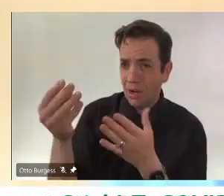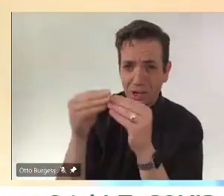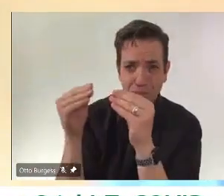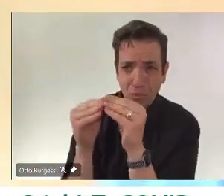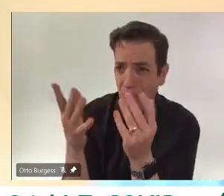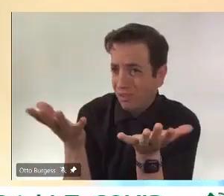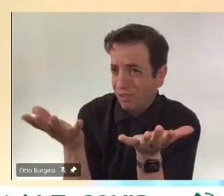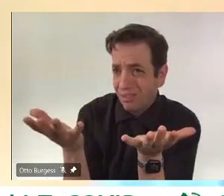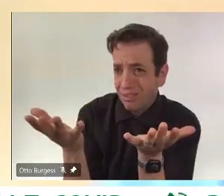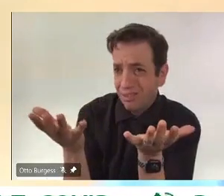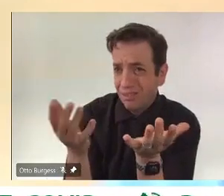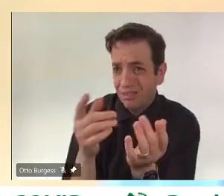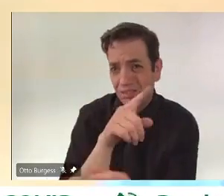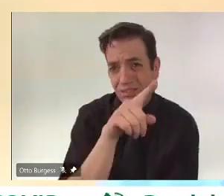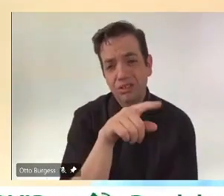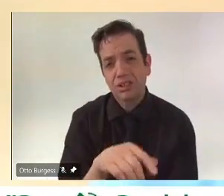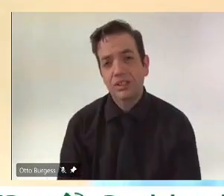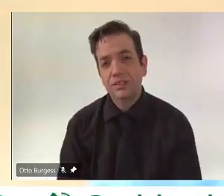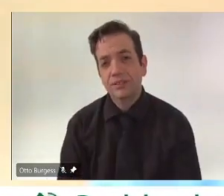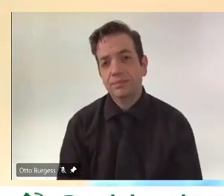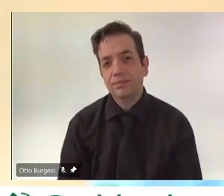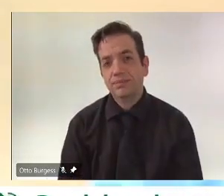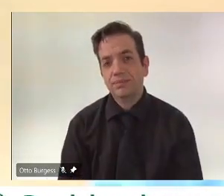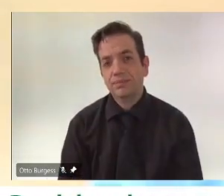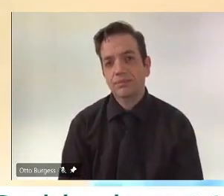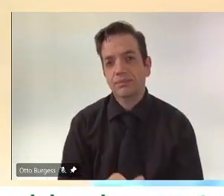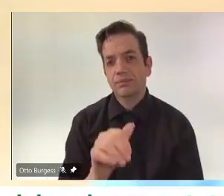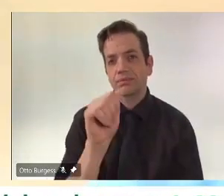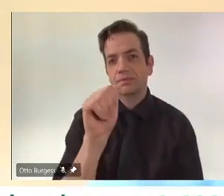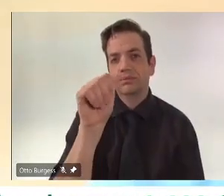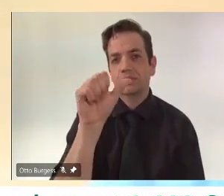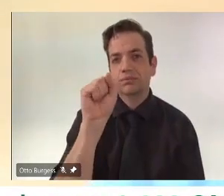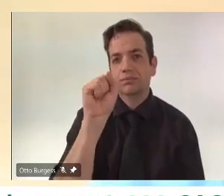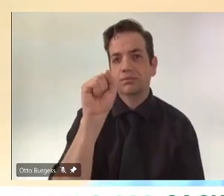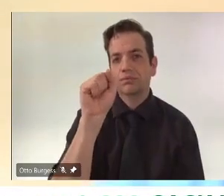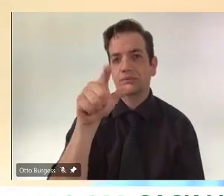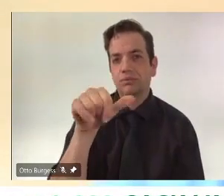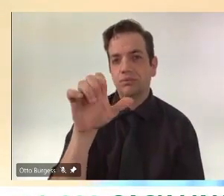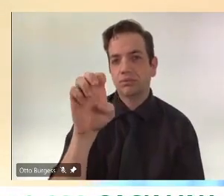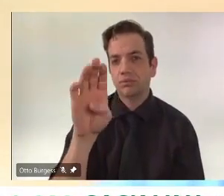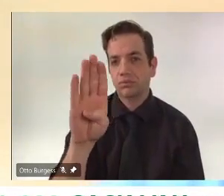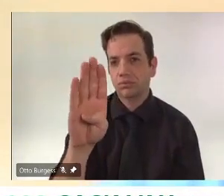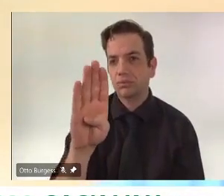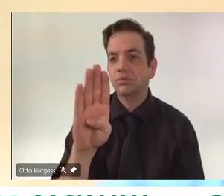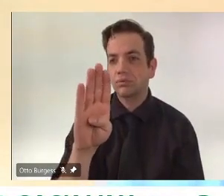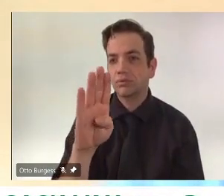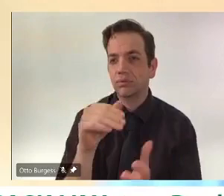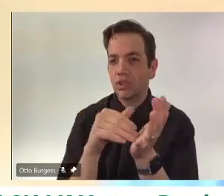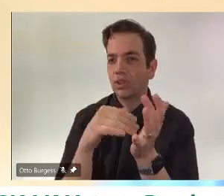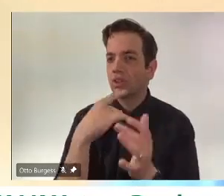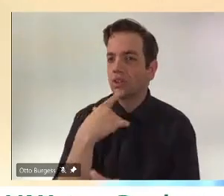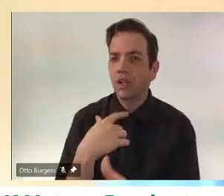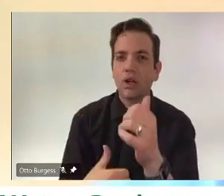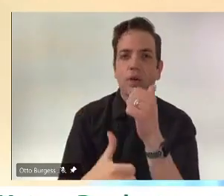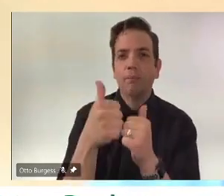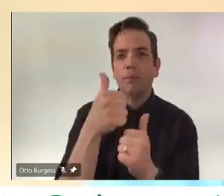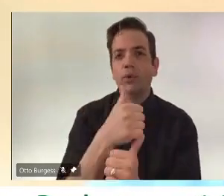So because most provinces, including Saskatchewan, are no longer giving first doses,